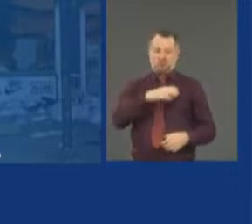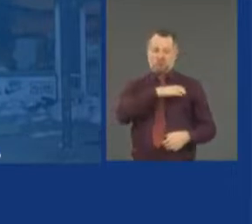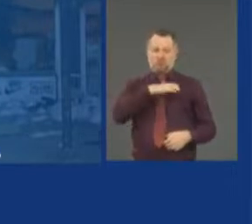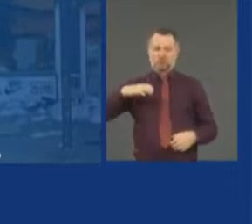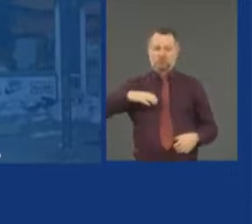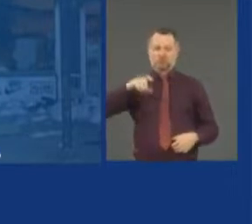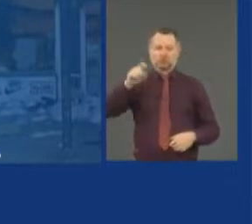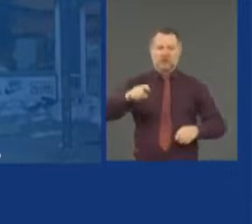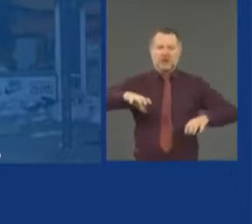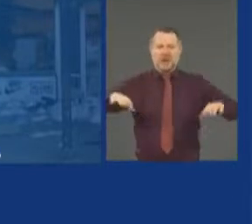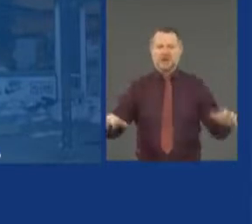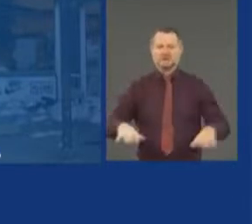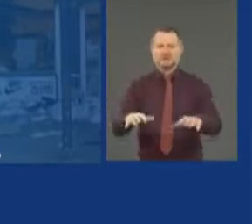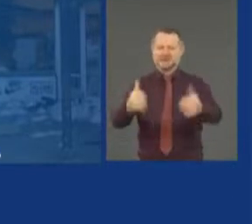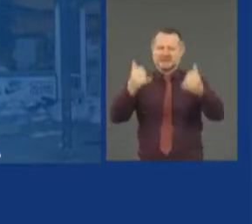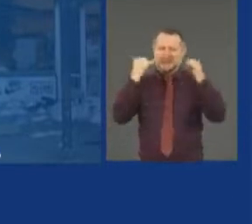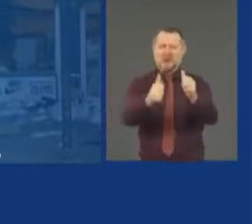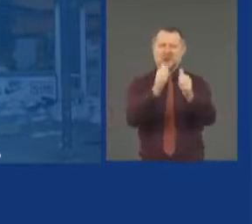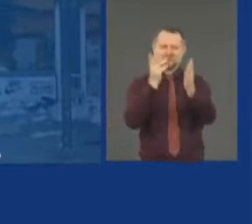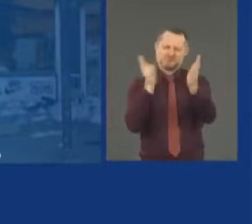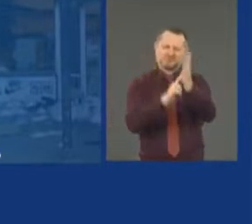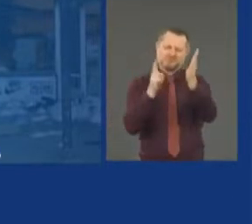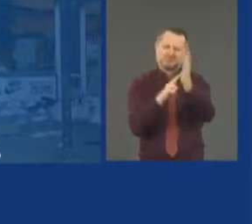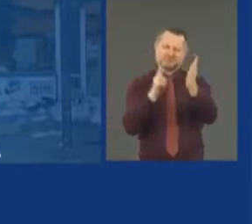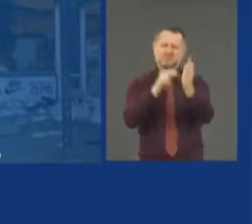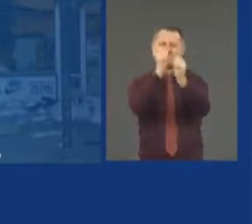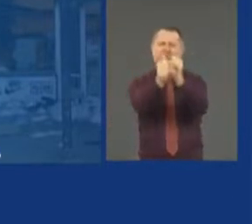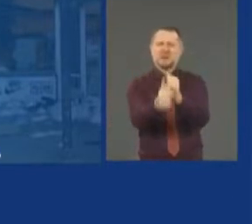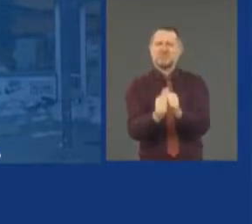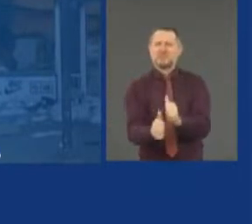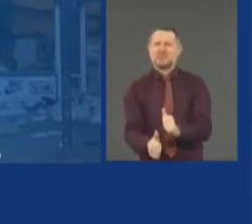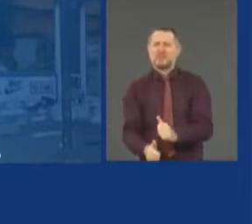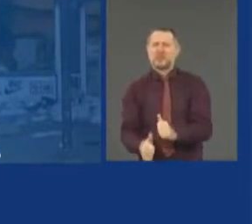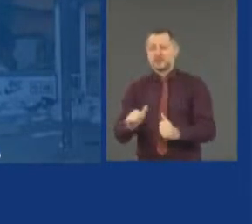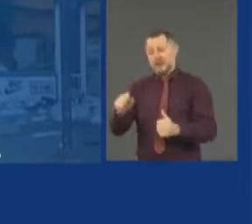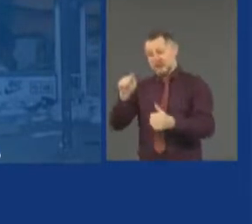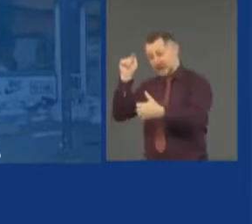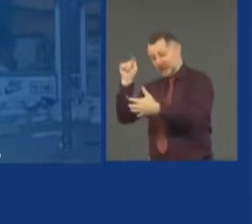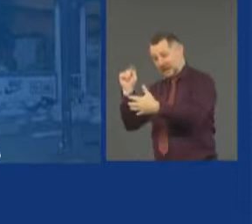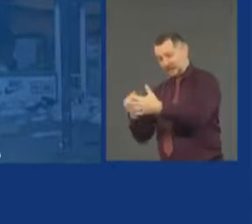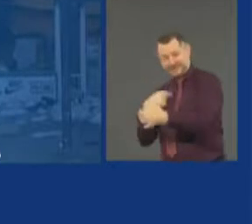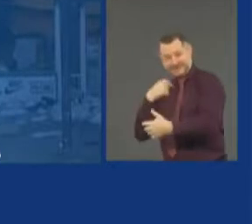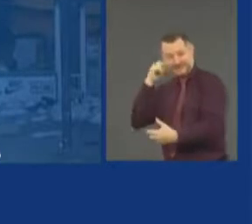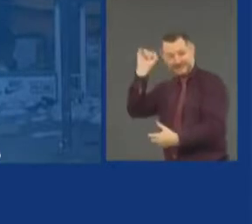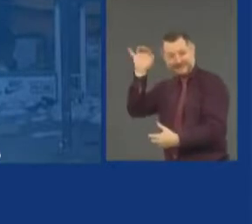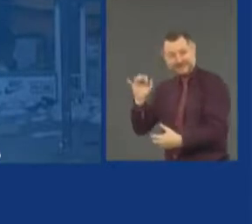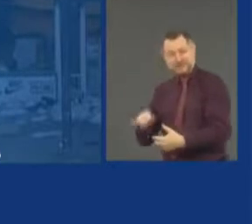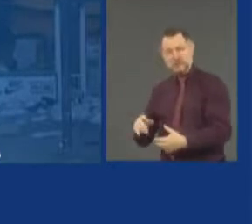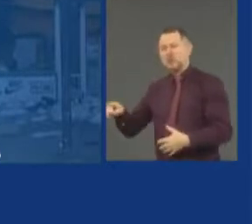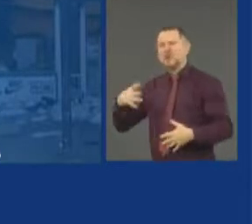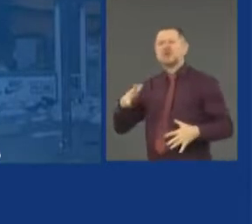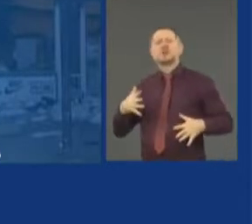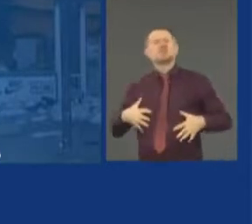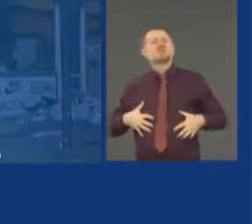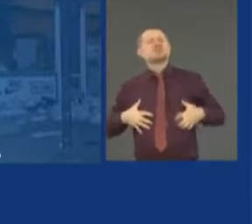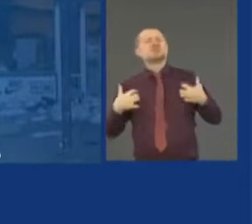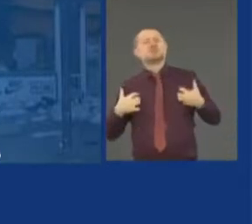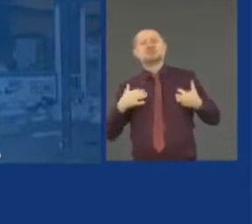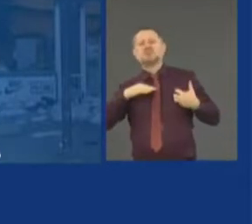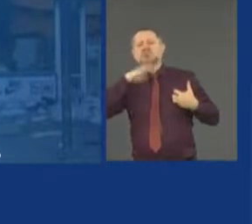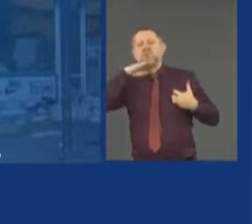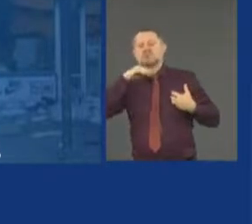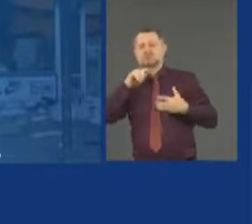That's all outrage at what happened at Mr. Floyd's killing